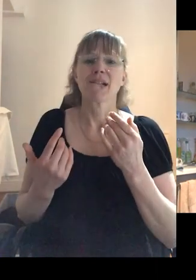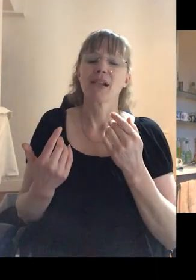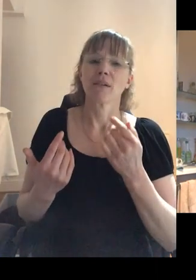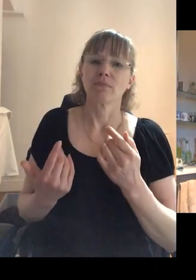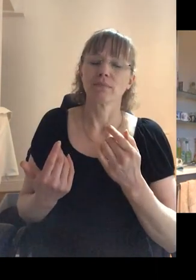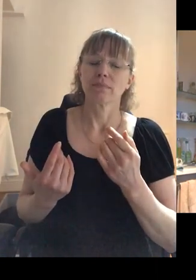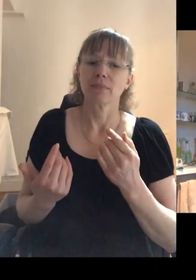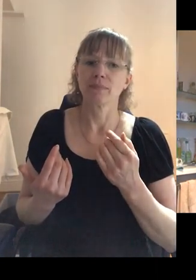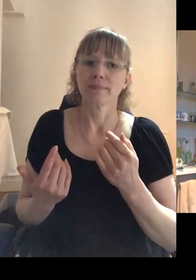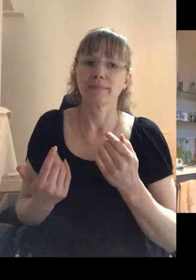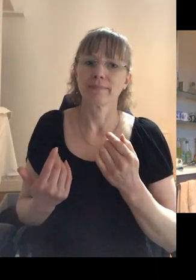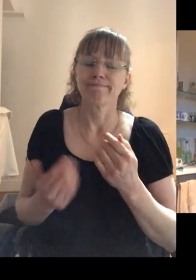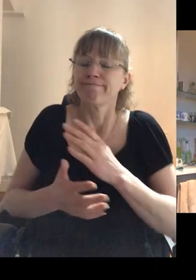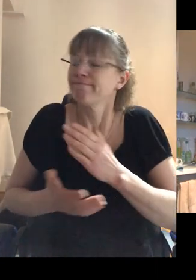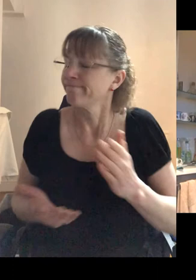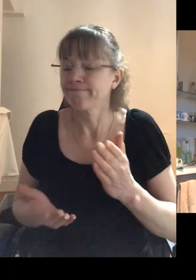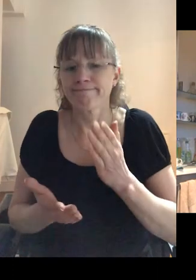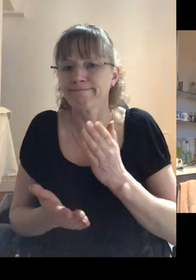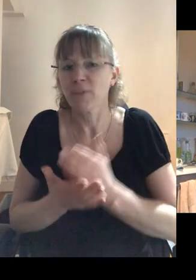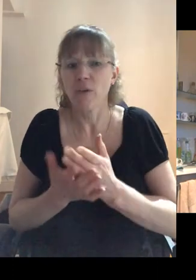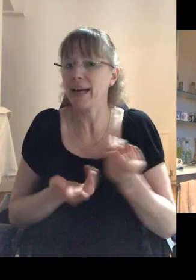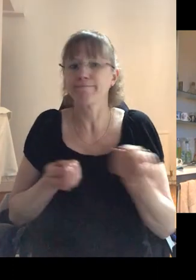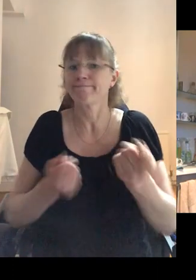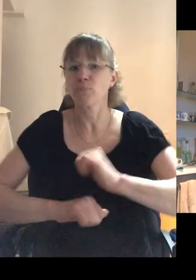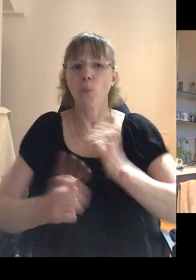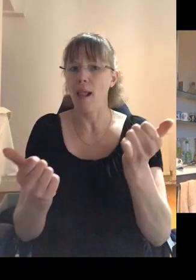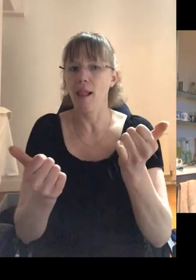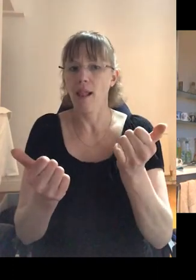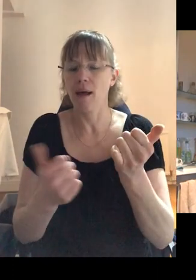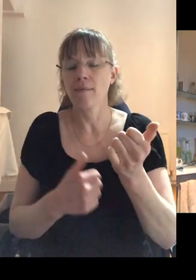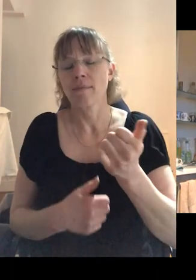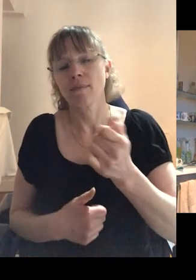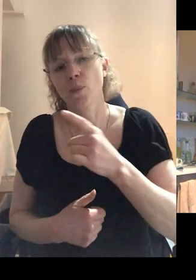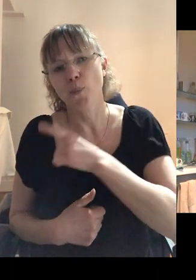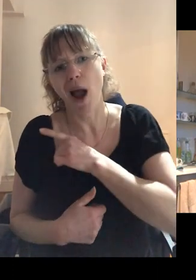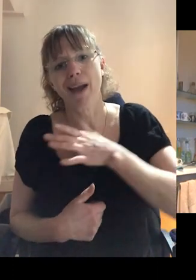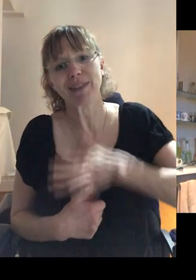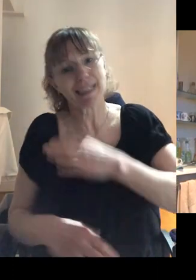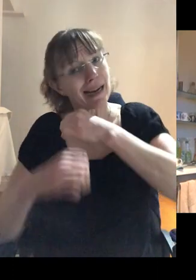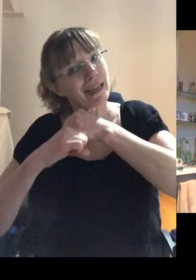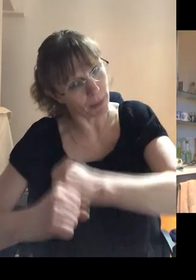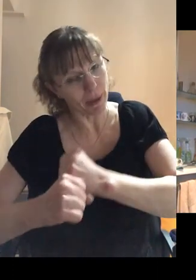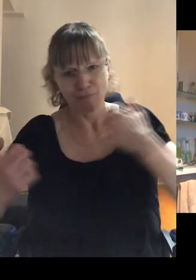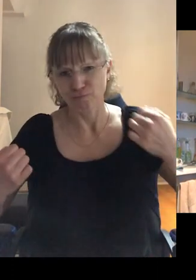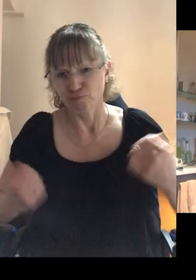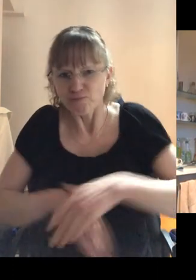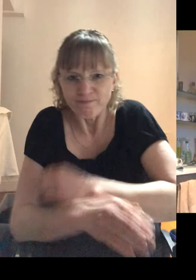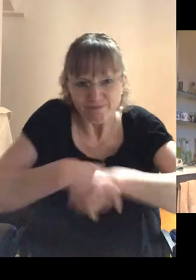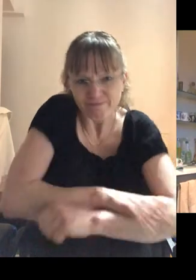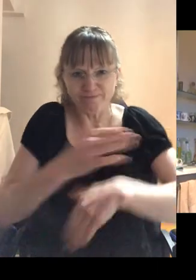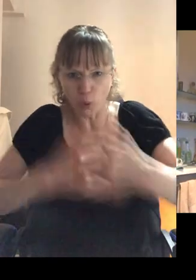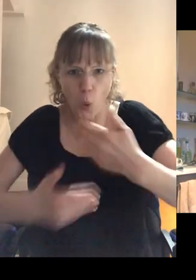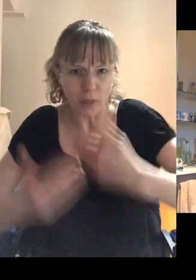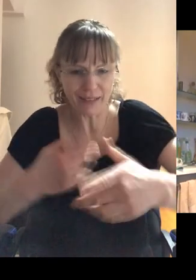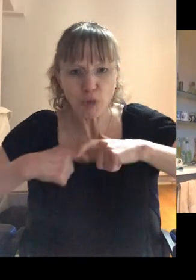and it's, it's not really functioning very well because you need that commitment and that energy all the time.